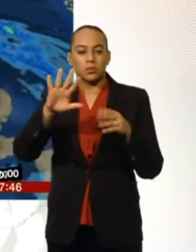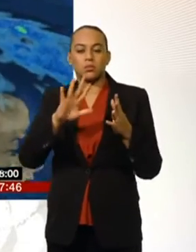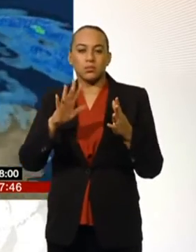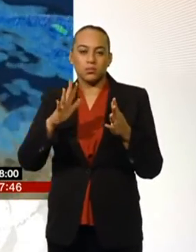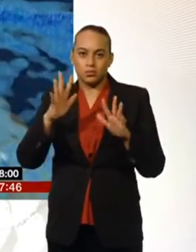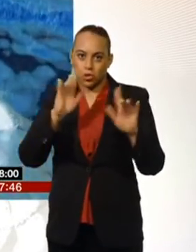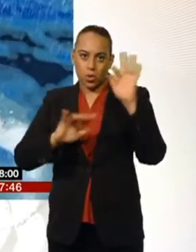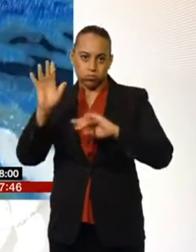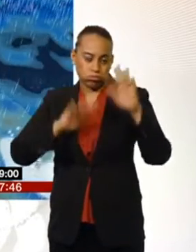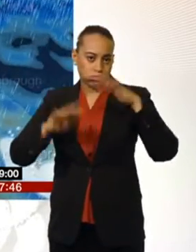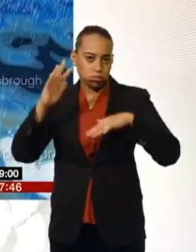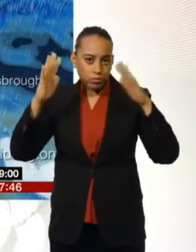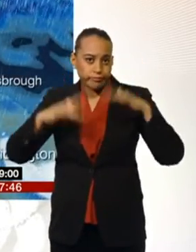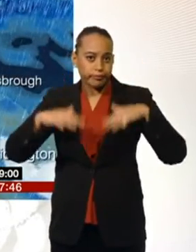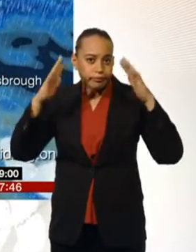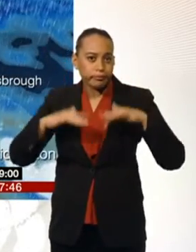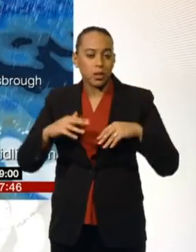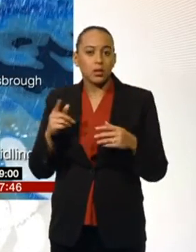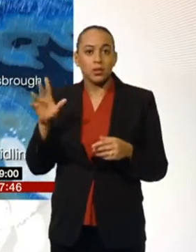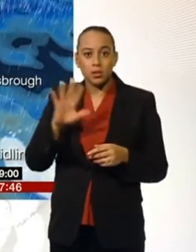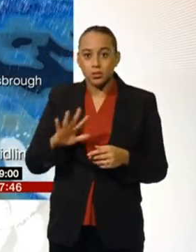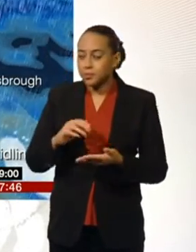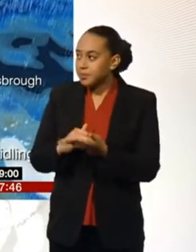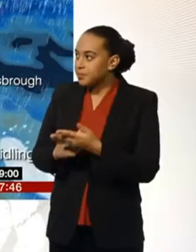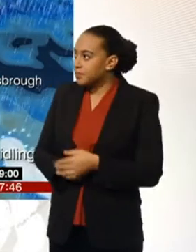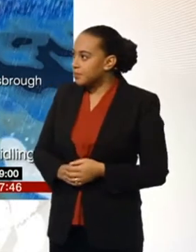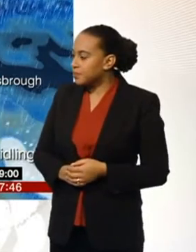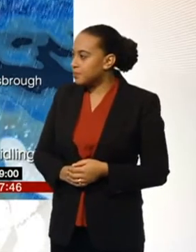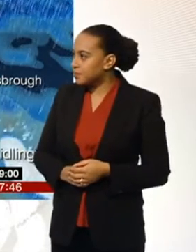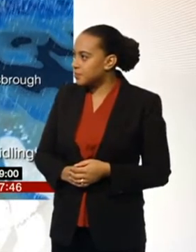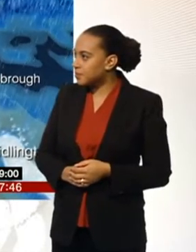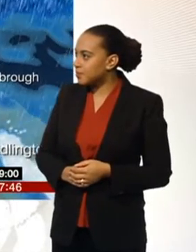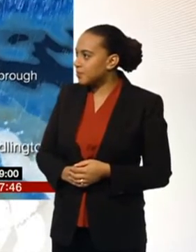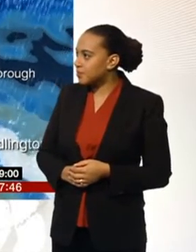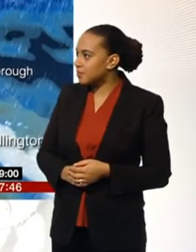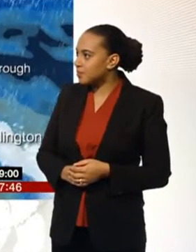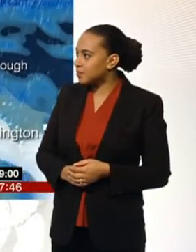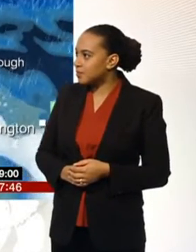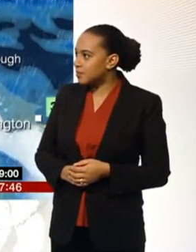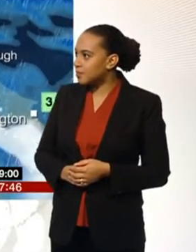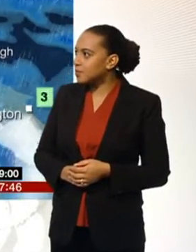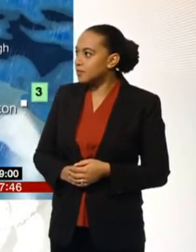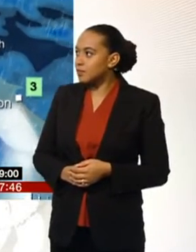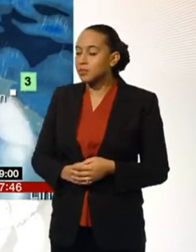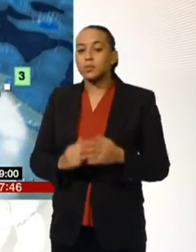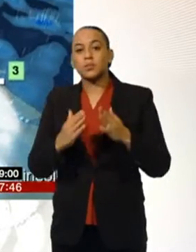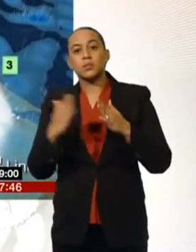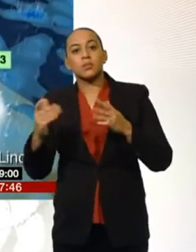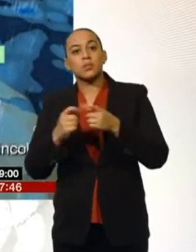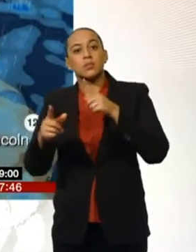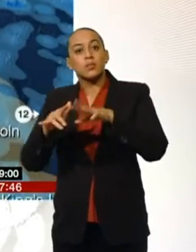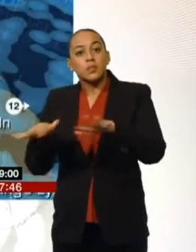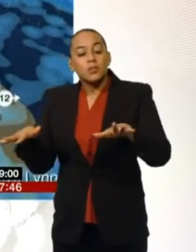hour or so. That is drifting its way southwards. We're going to see a bit more on the way of sleet and snow across northeast England, mainly rain towards the coast. West of the